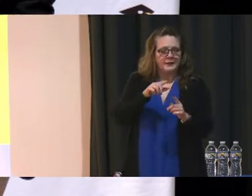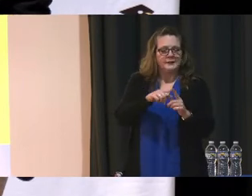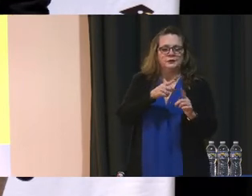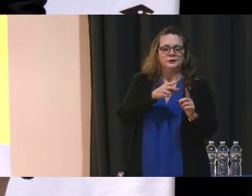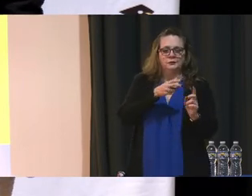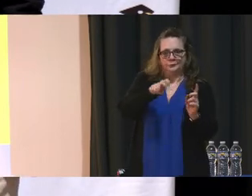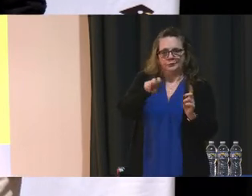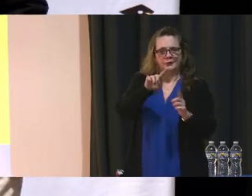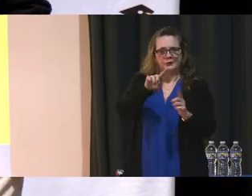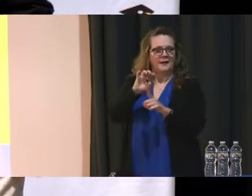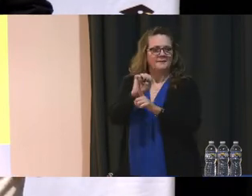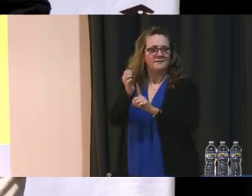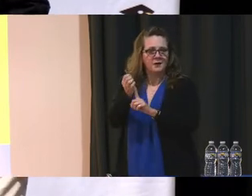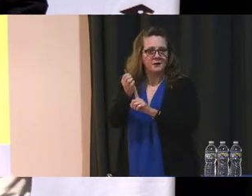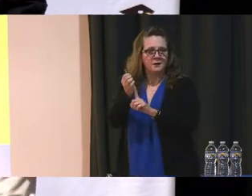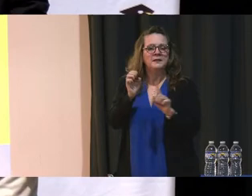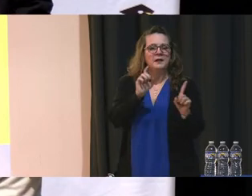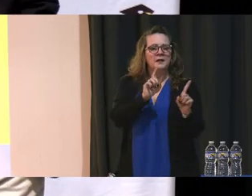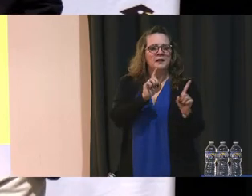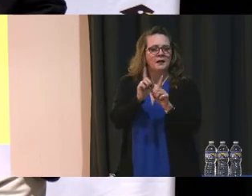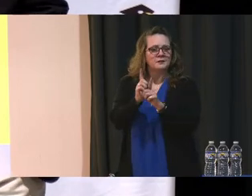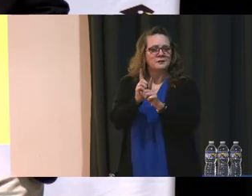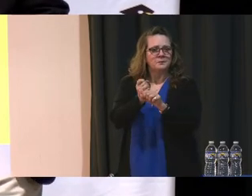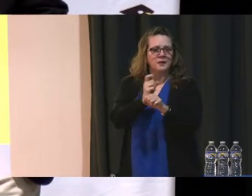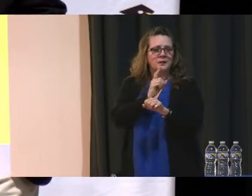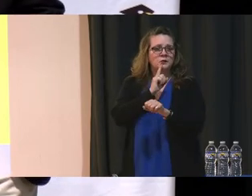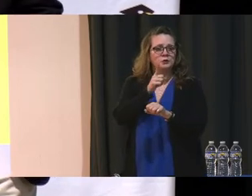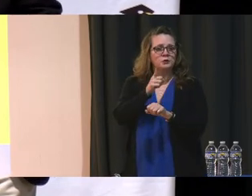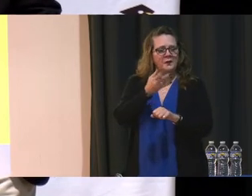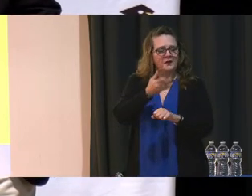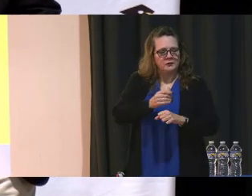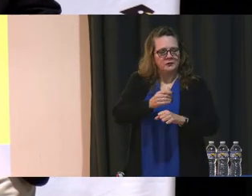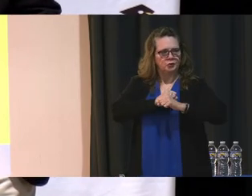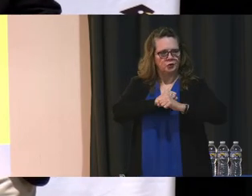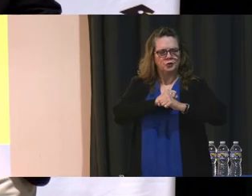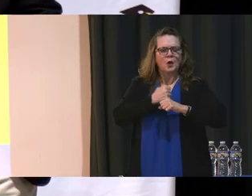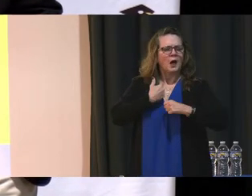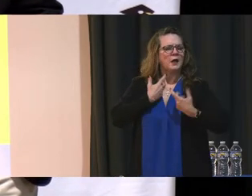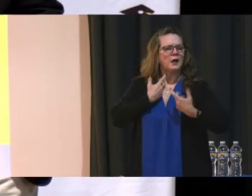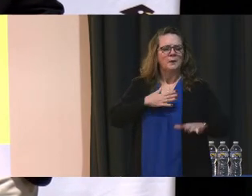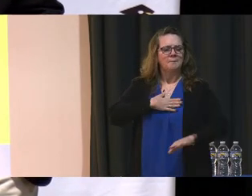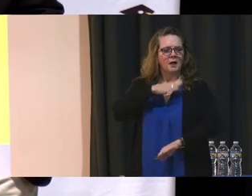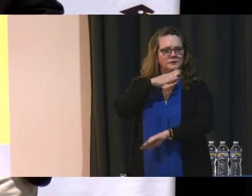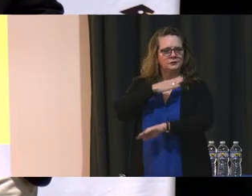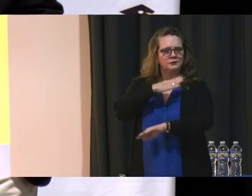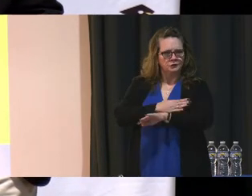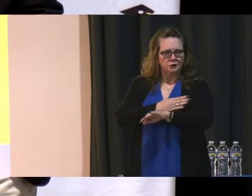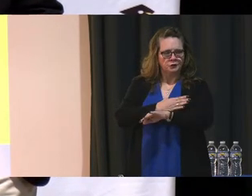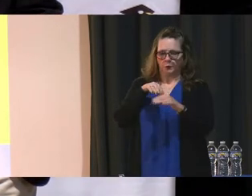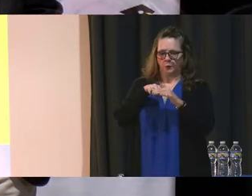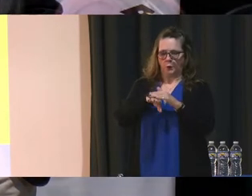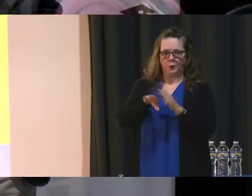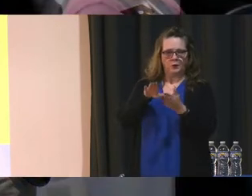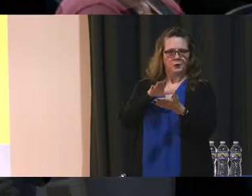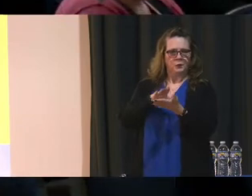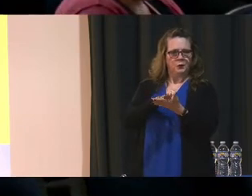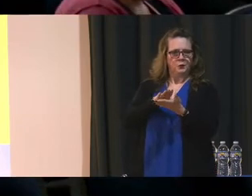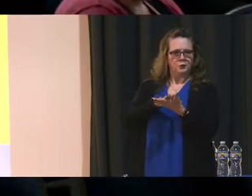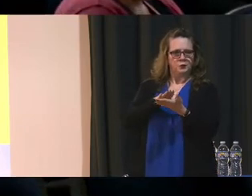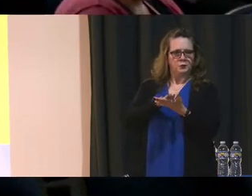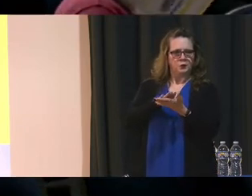environment and also to make sure that things are secure, because I don't want my daughter to enter – the schools enter